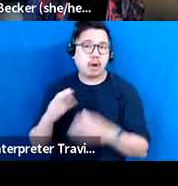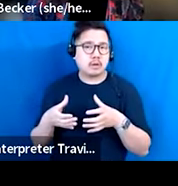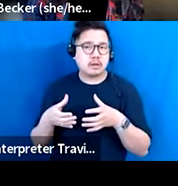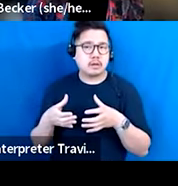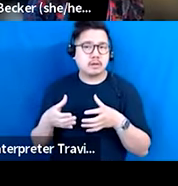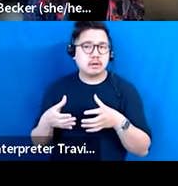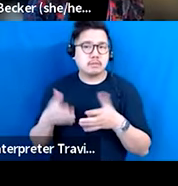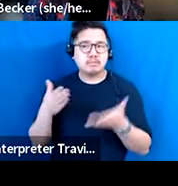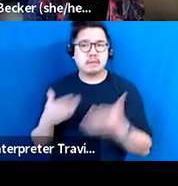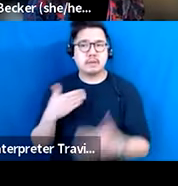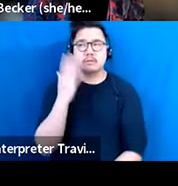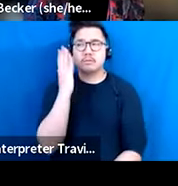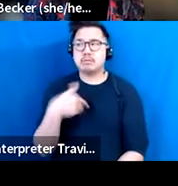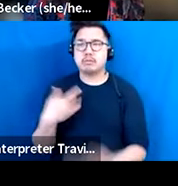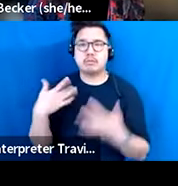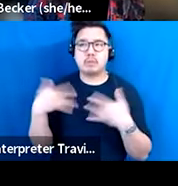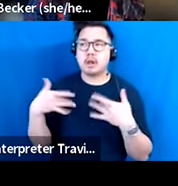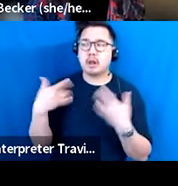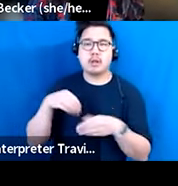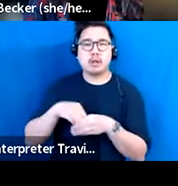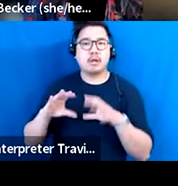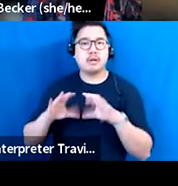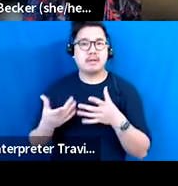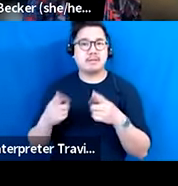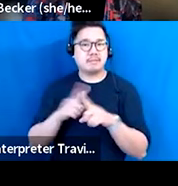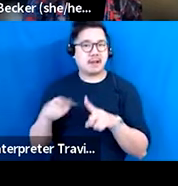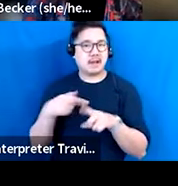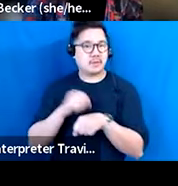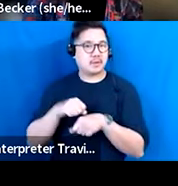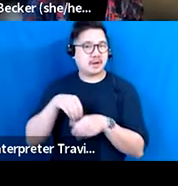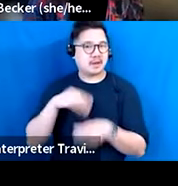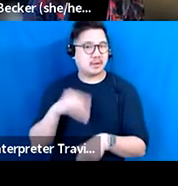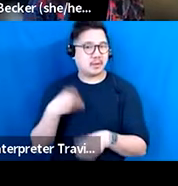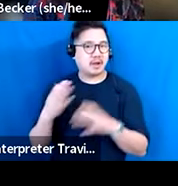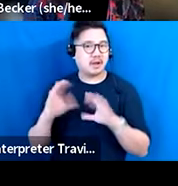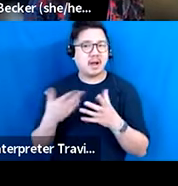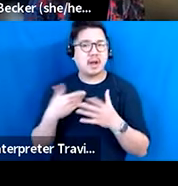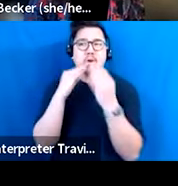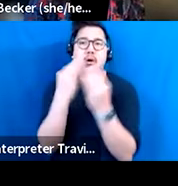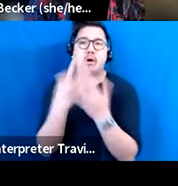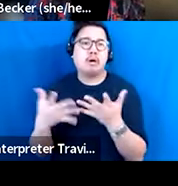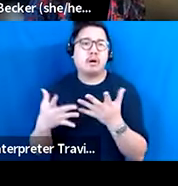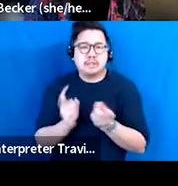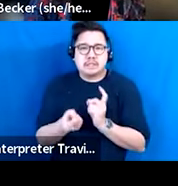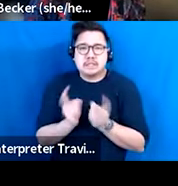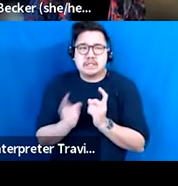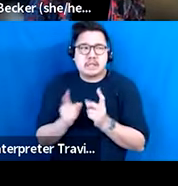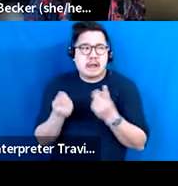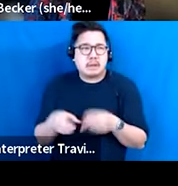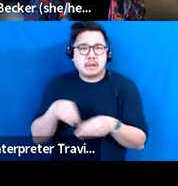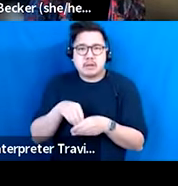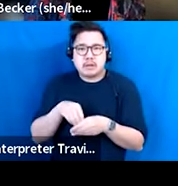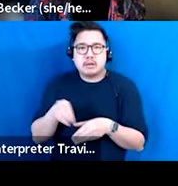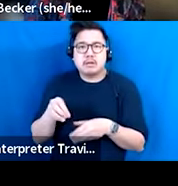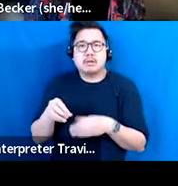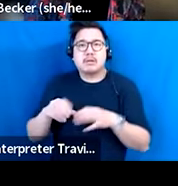see what's on the inside of an organization, but as somebody who does, I can tell you that it's been transformational over the last year